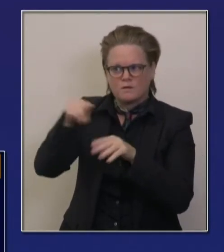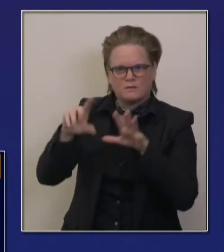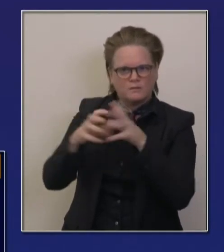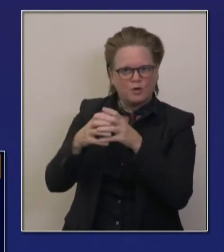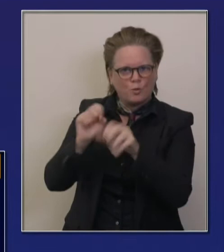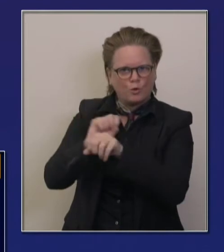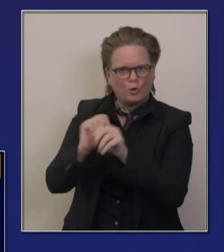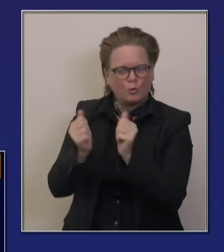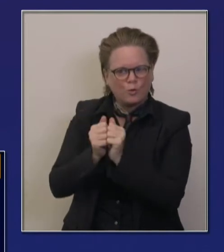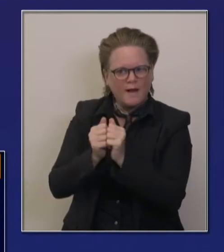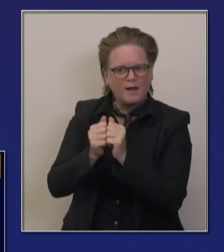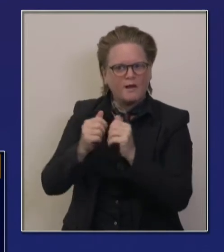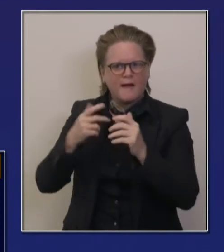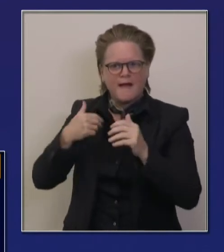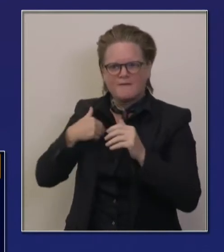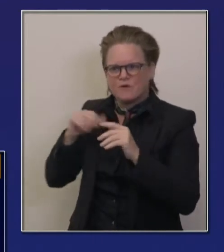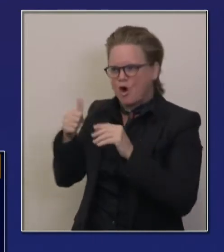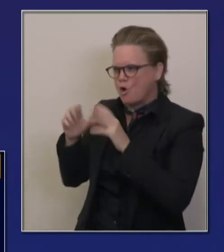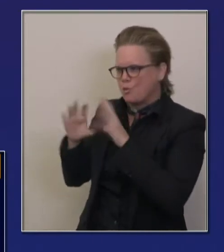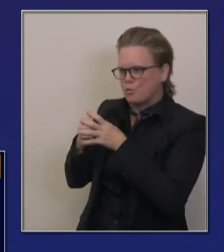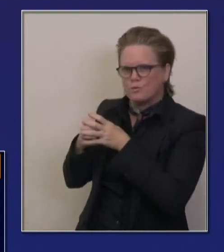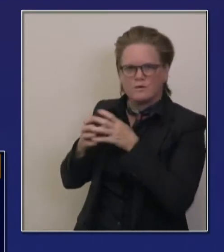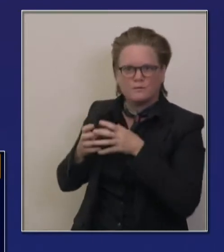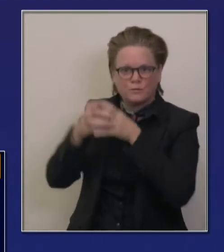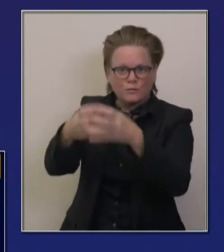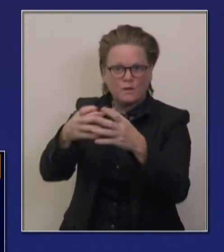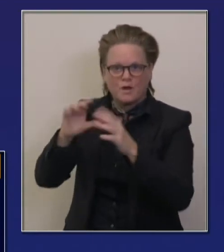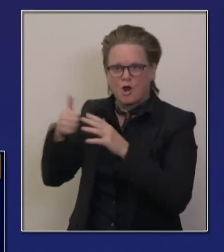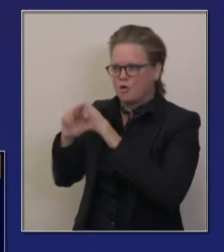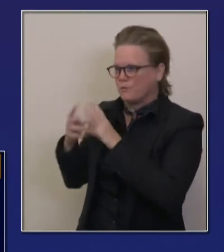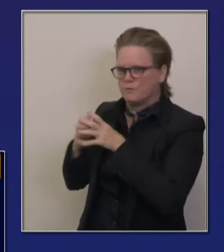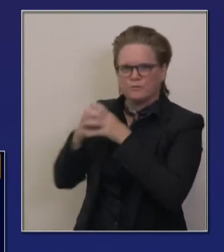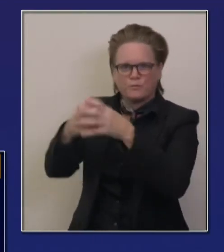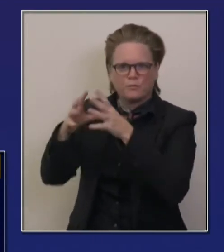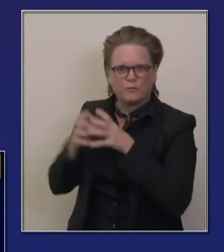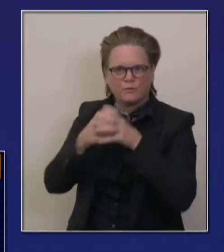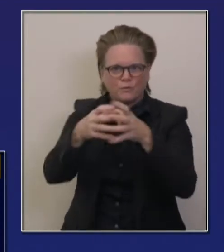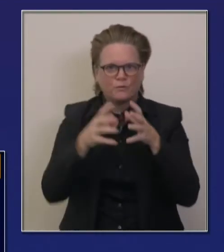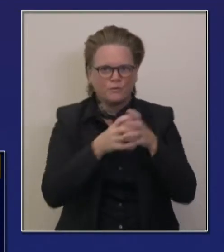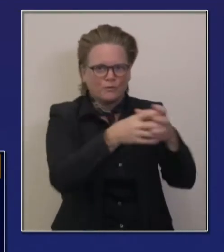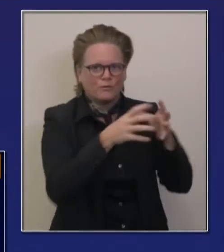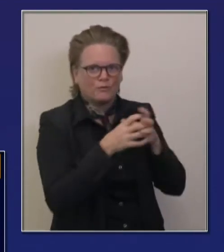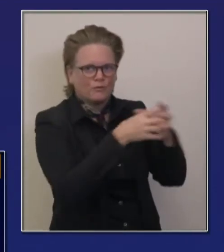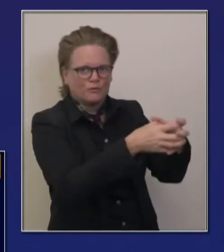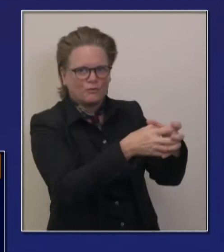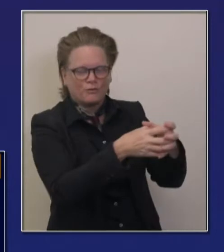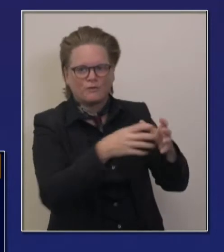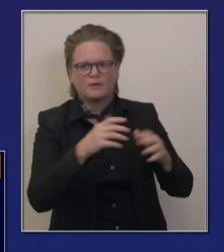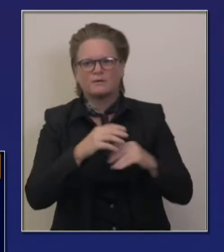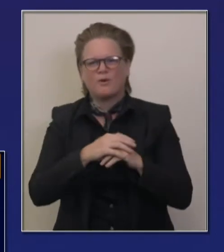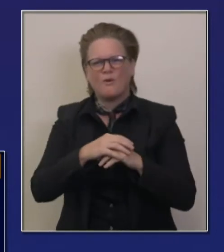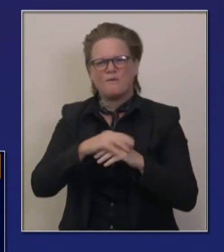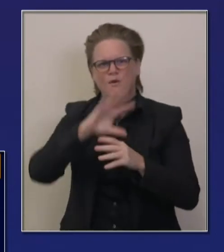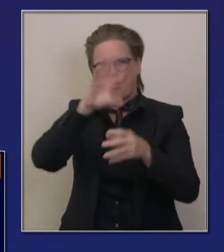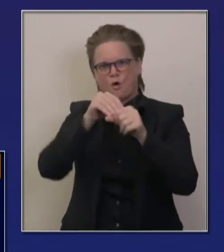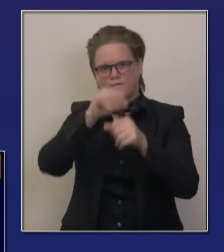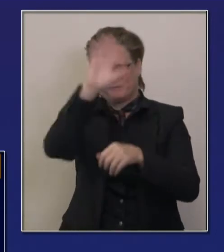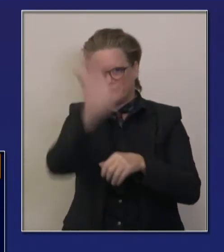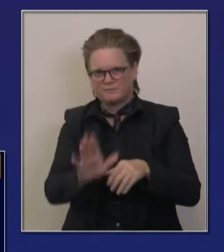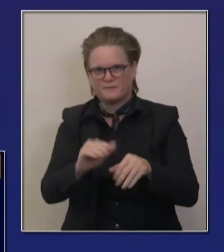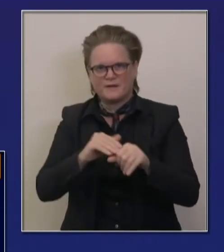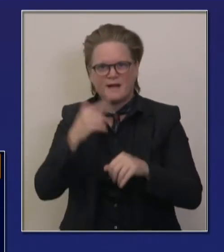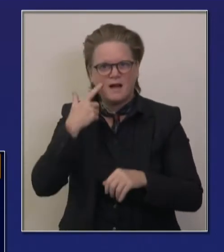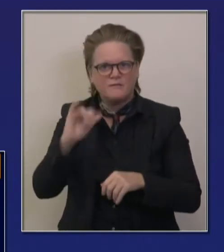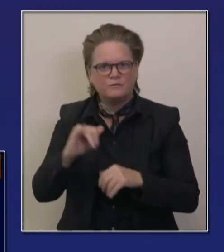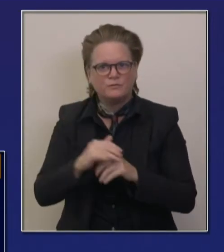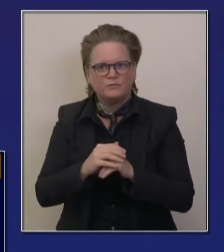Imperial County in the past. They've been out in the Central Valley in the past. These CalMAT teams are extraordinary and we have 90 folks that are already deployed currently in